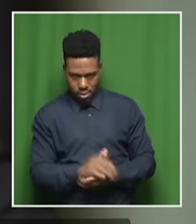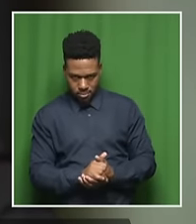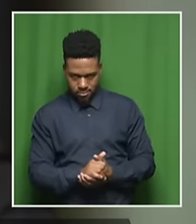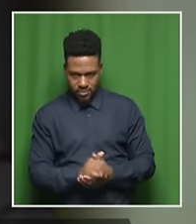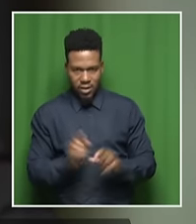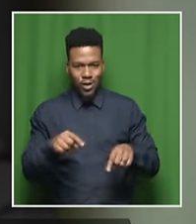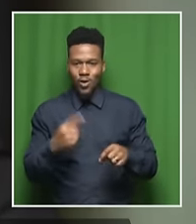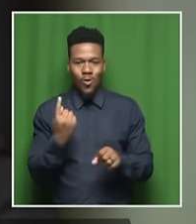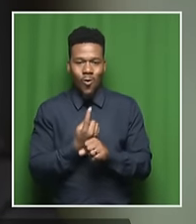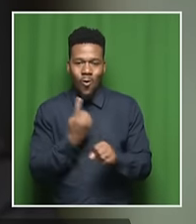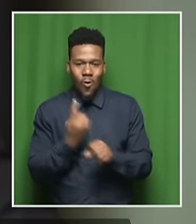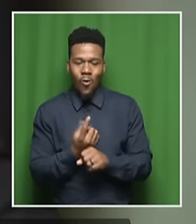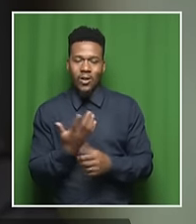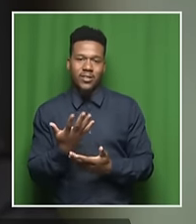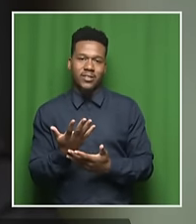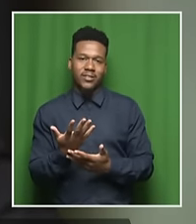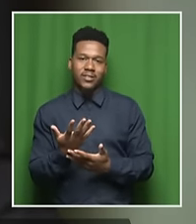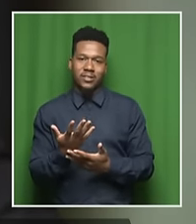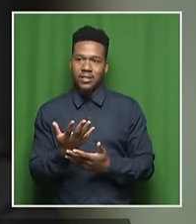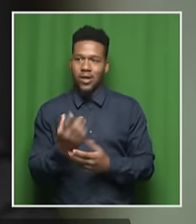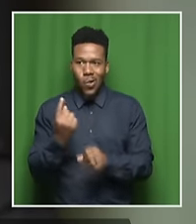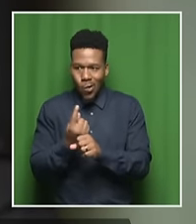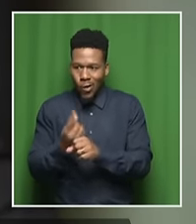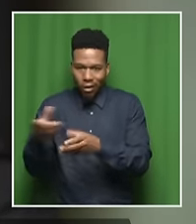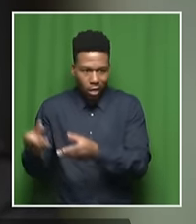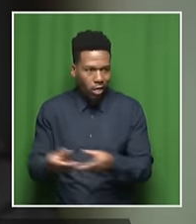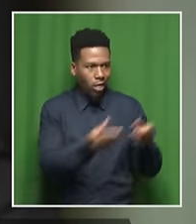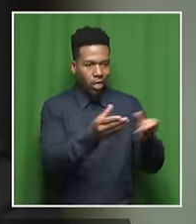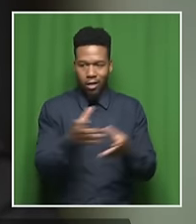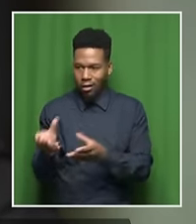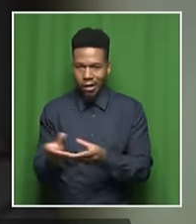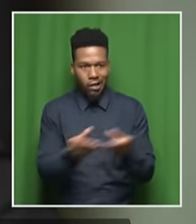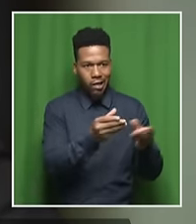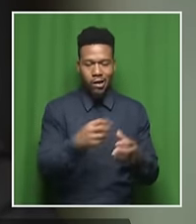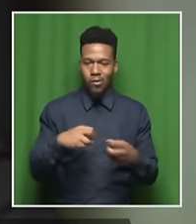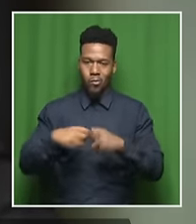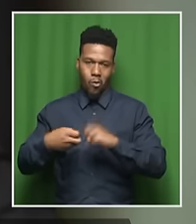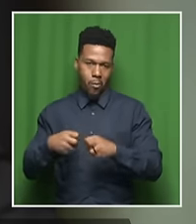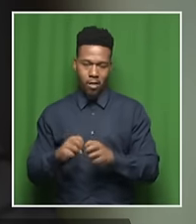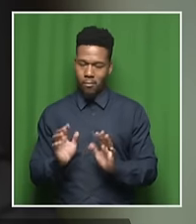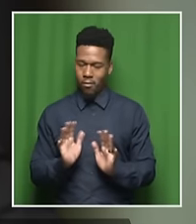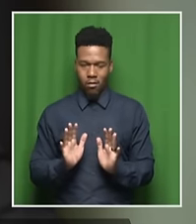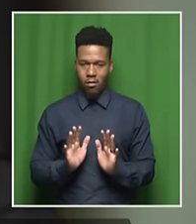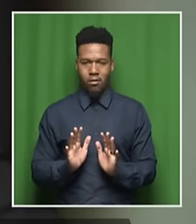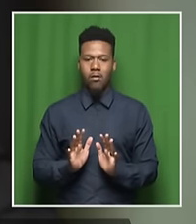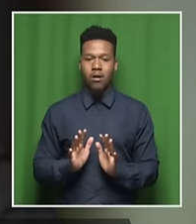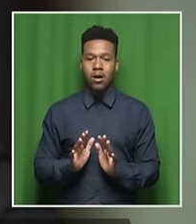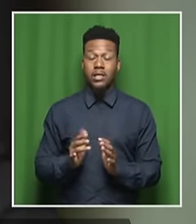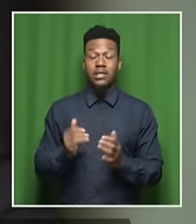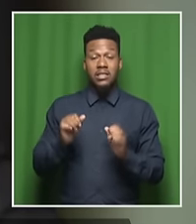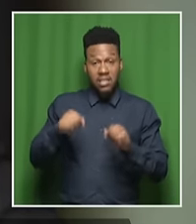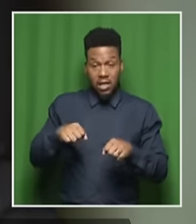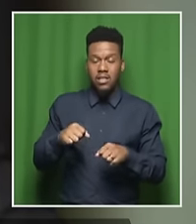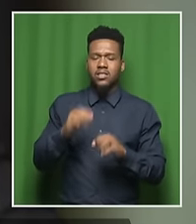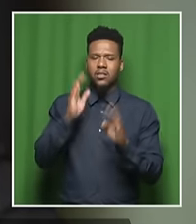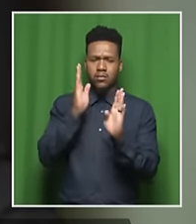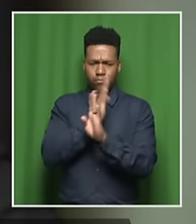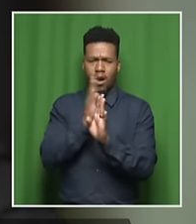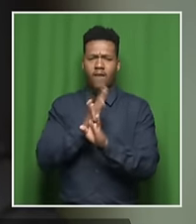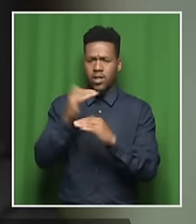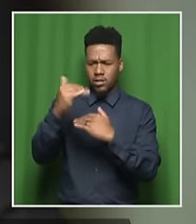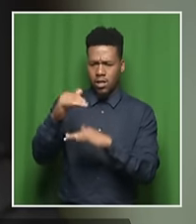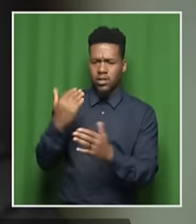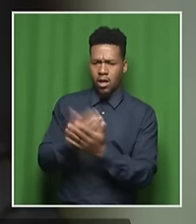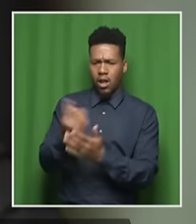just keep on passing the buck. And so if it is a case of private sector having to intervene and actually fix the